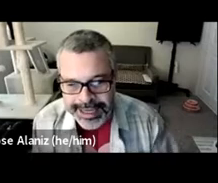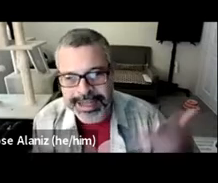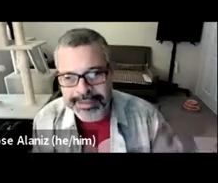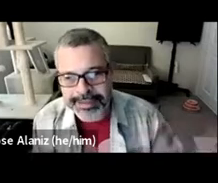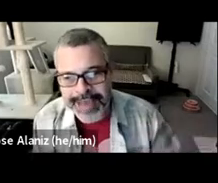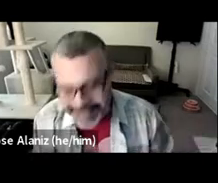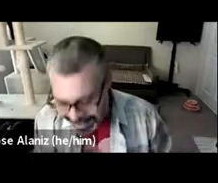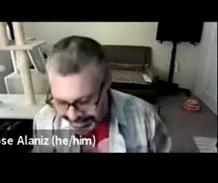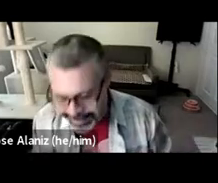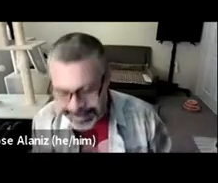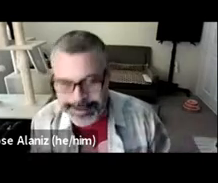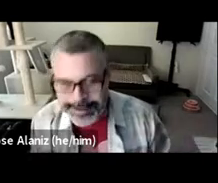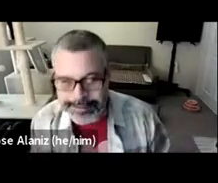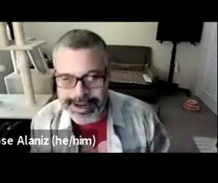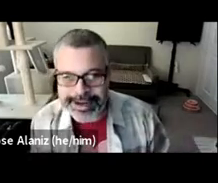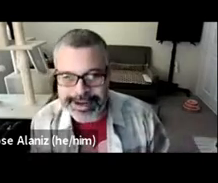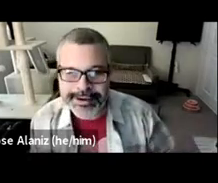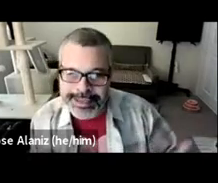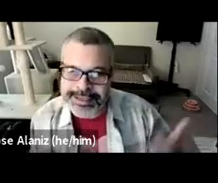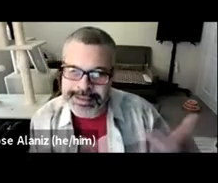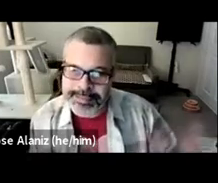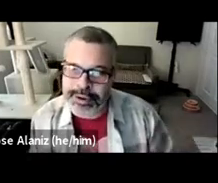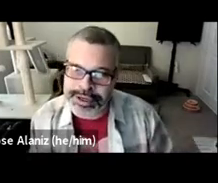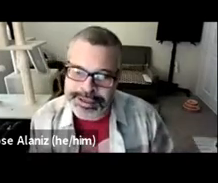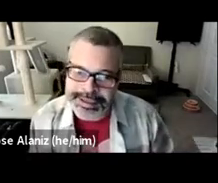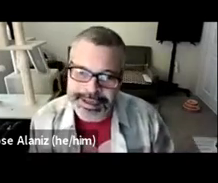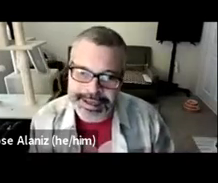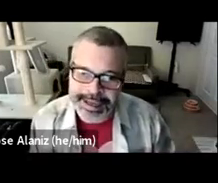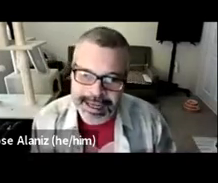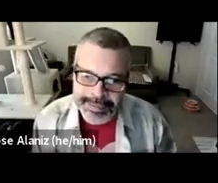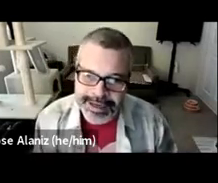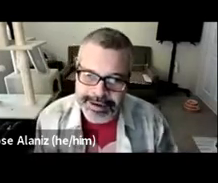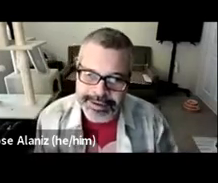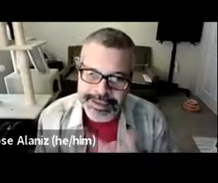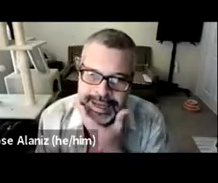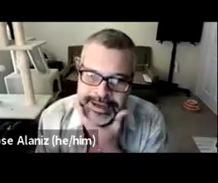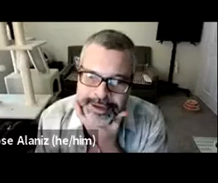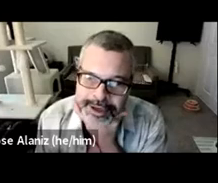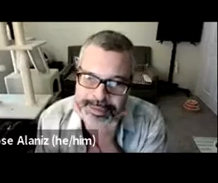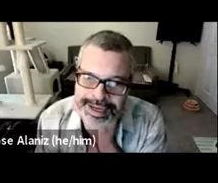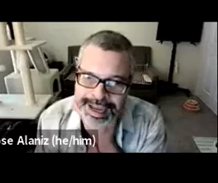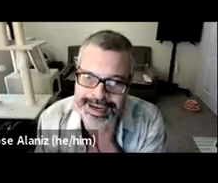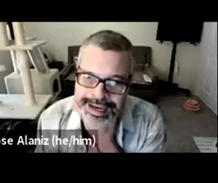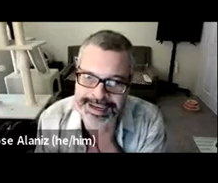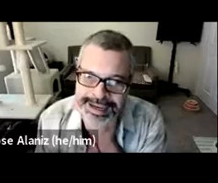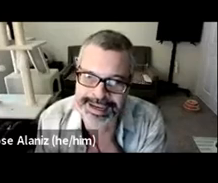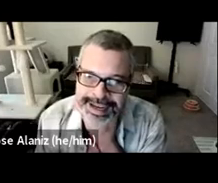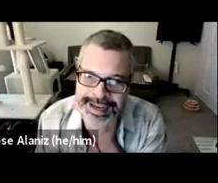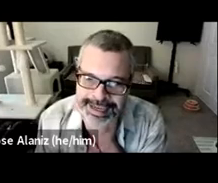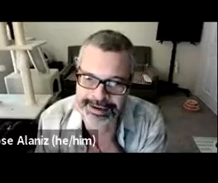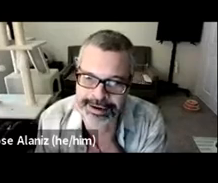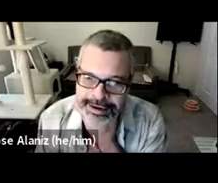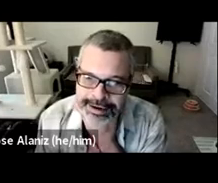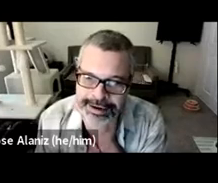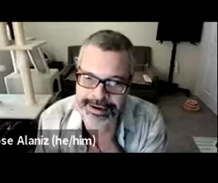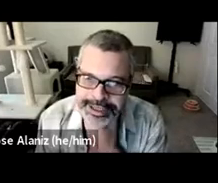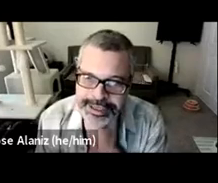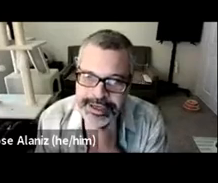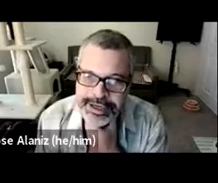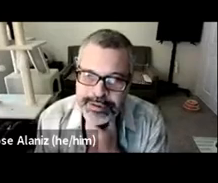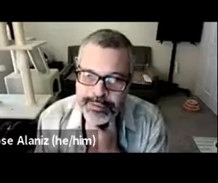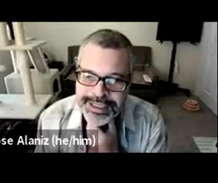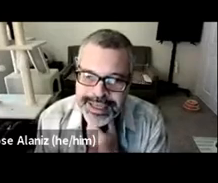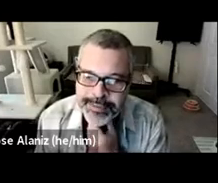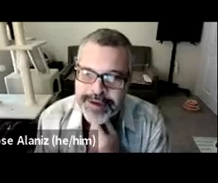at this early time. Now that said, right, there is an important, uh, element here that, that Kirby and, uh, and Lee are, are